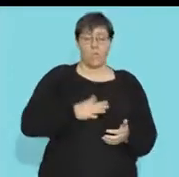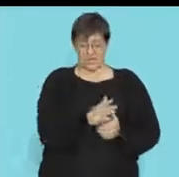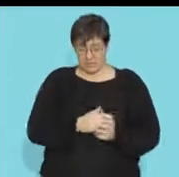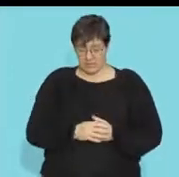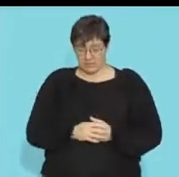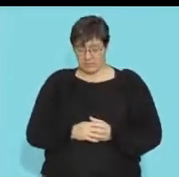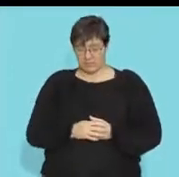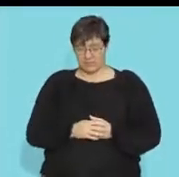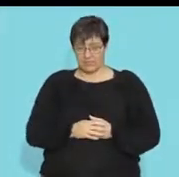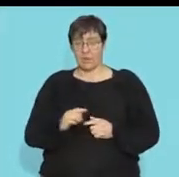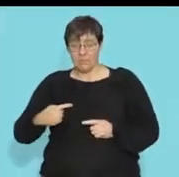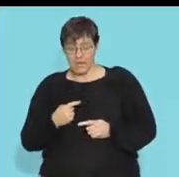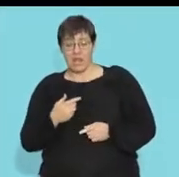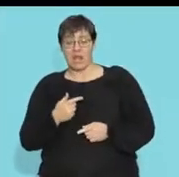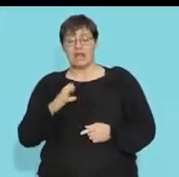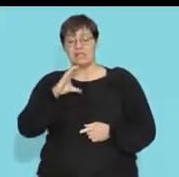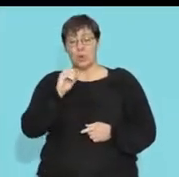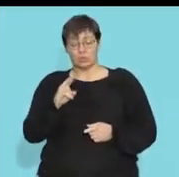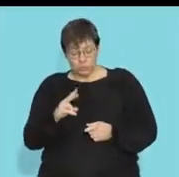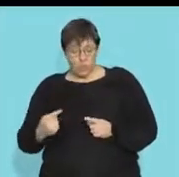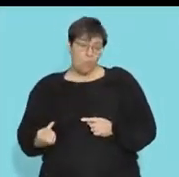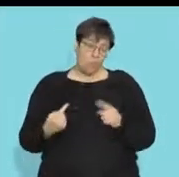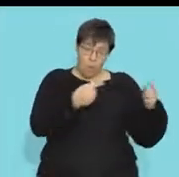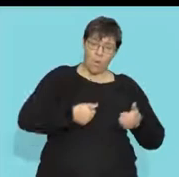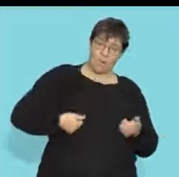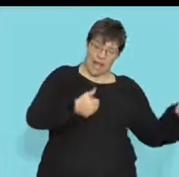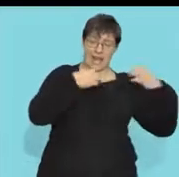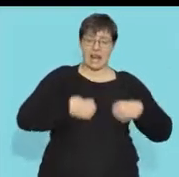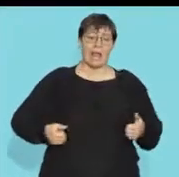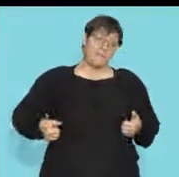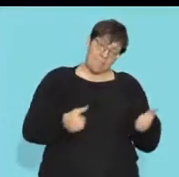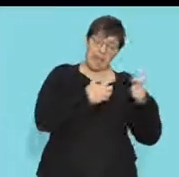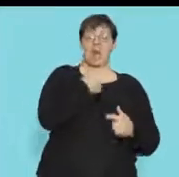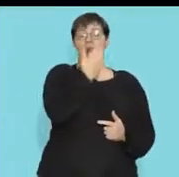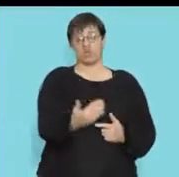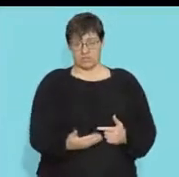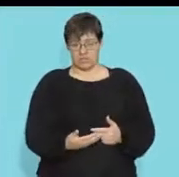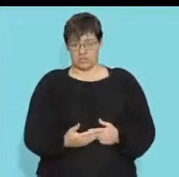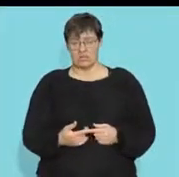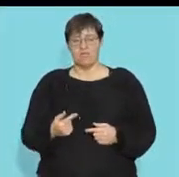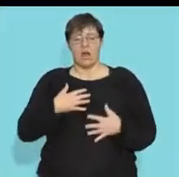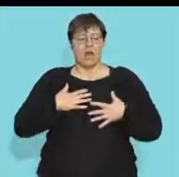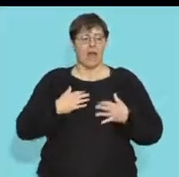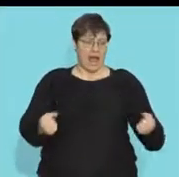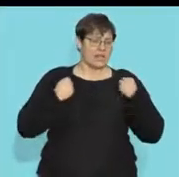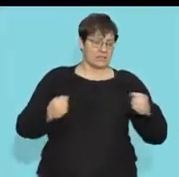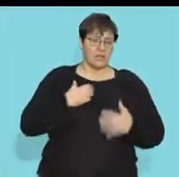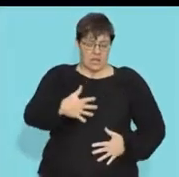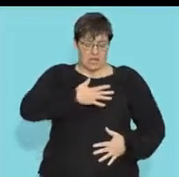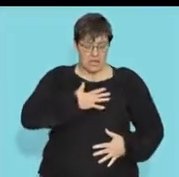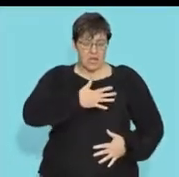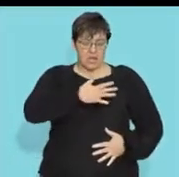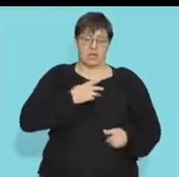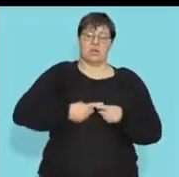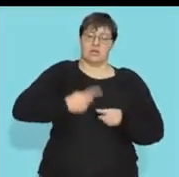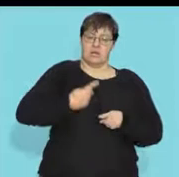to my lungs quicker so the heart must beat fast i'm sure you guys after you've had a lot of exercise